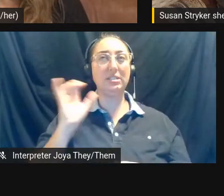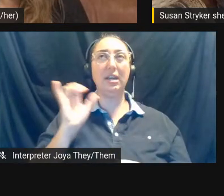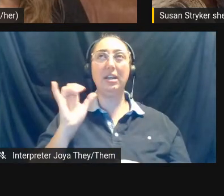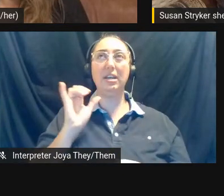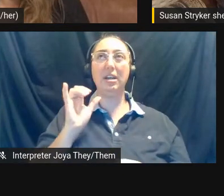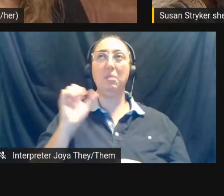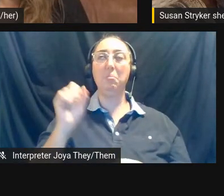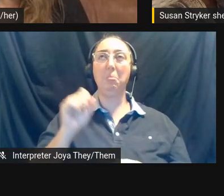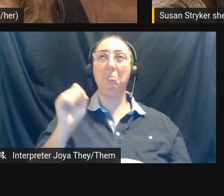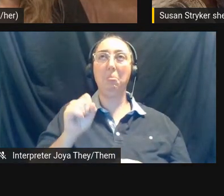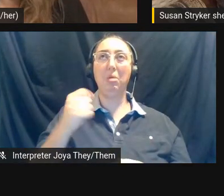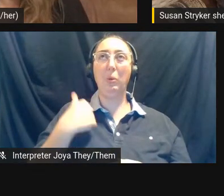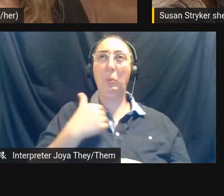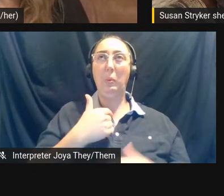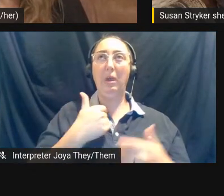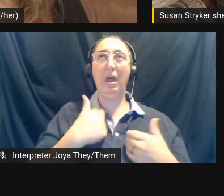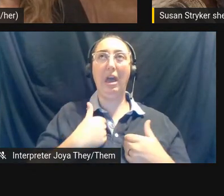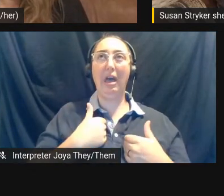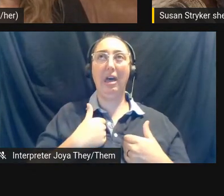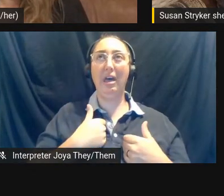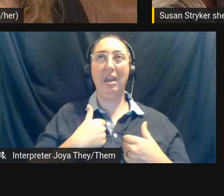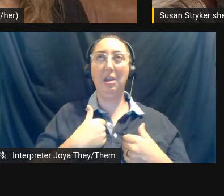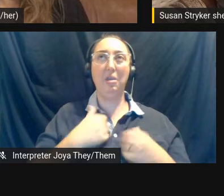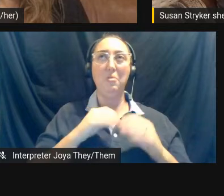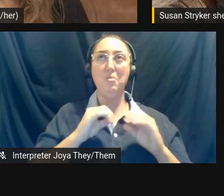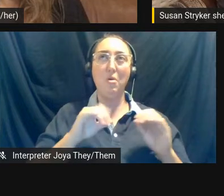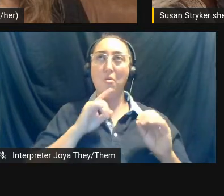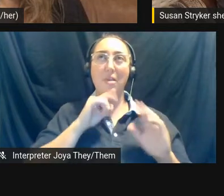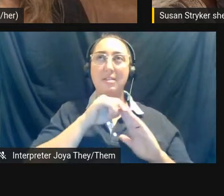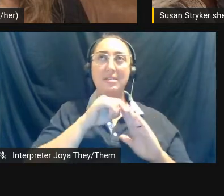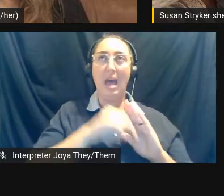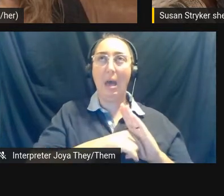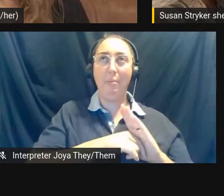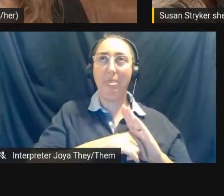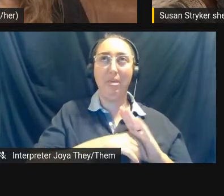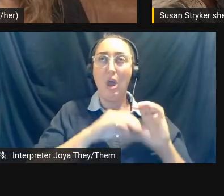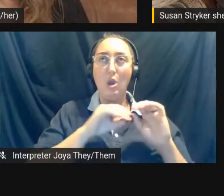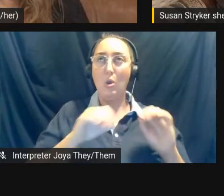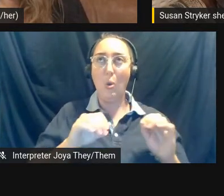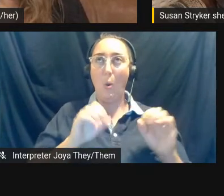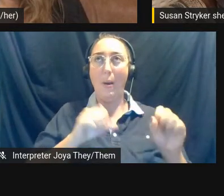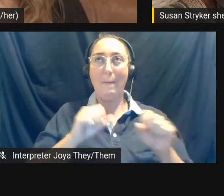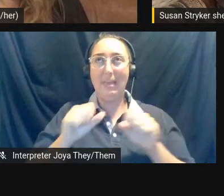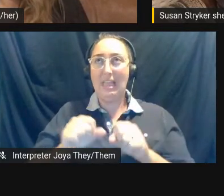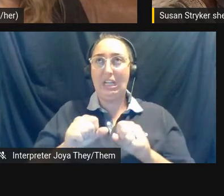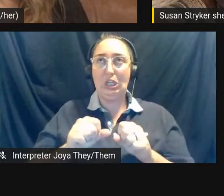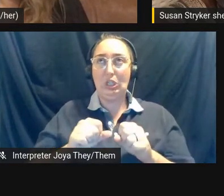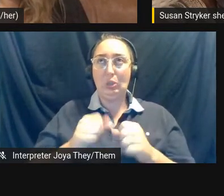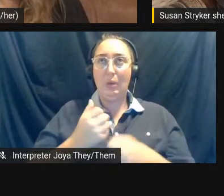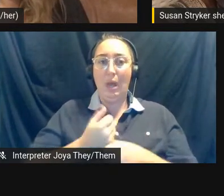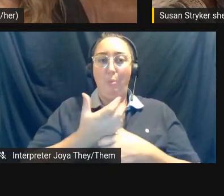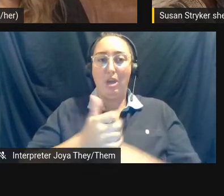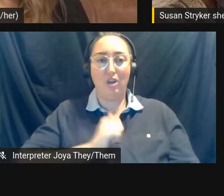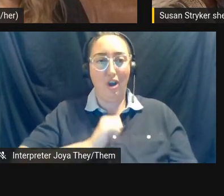yeah, we had no real depth or agency in that portrayal in that whole episode.